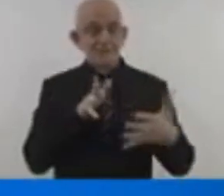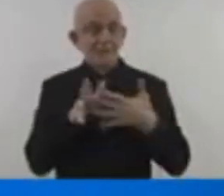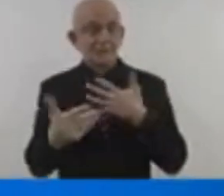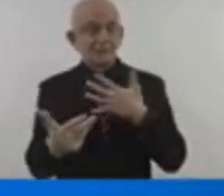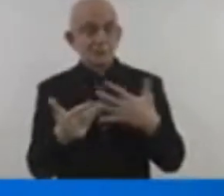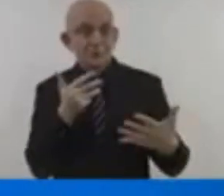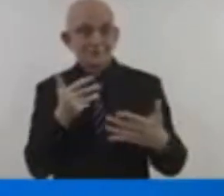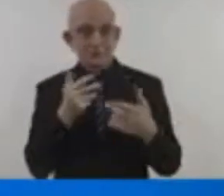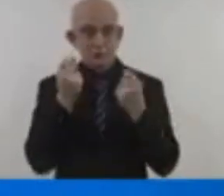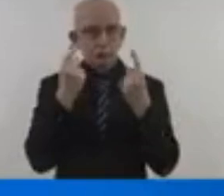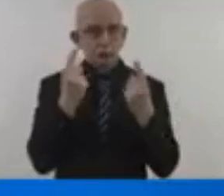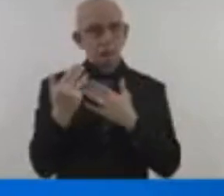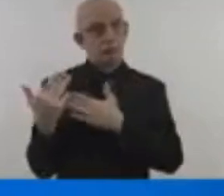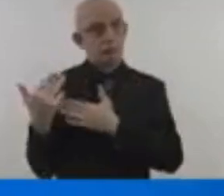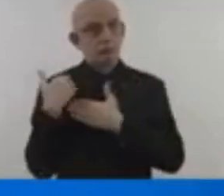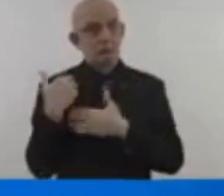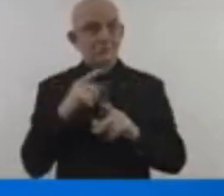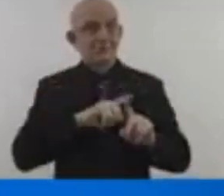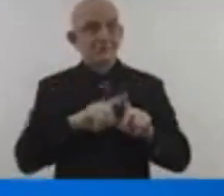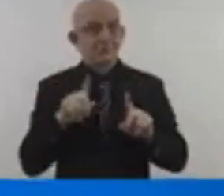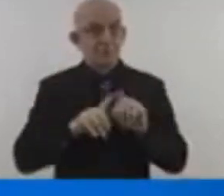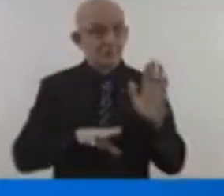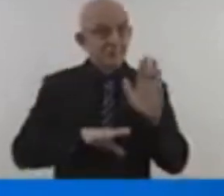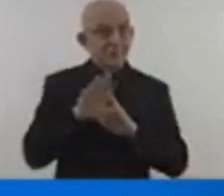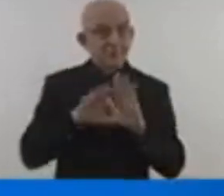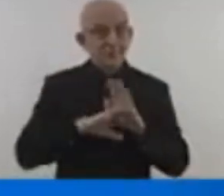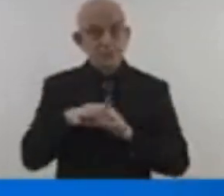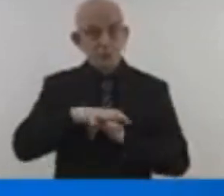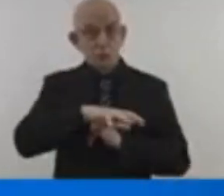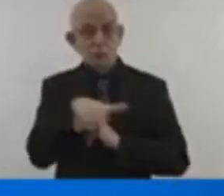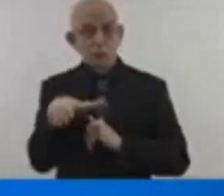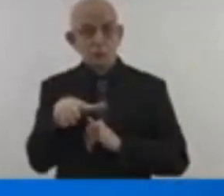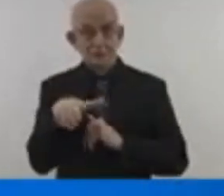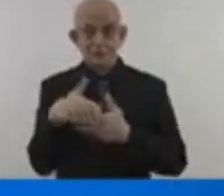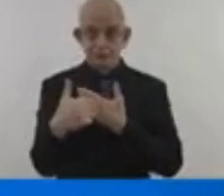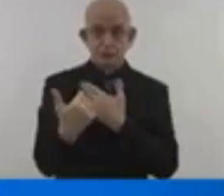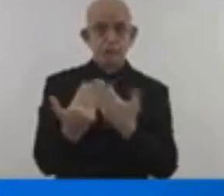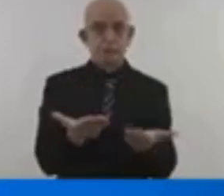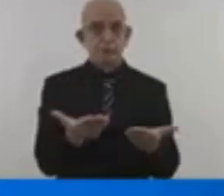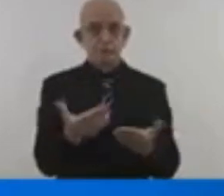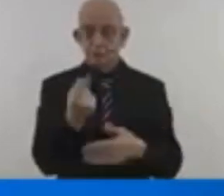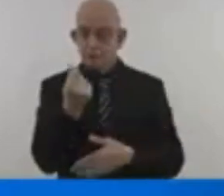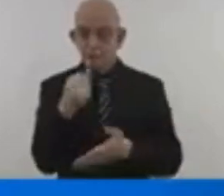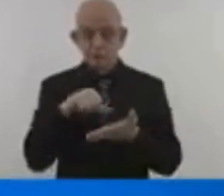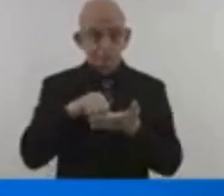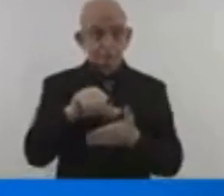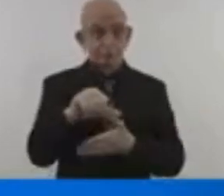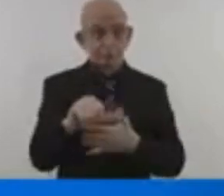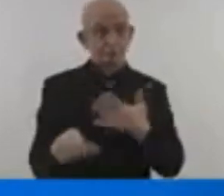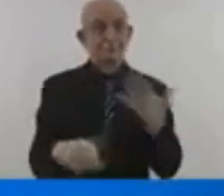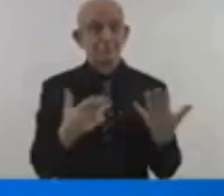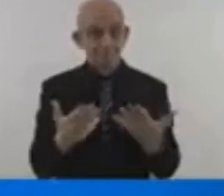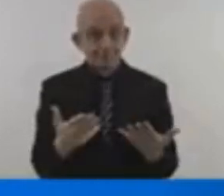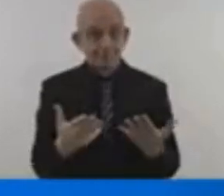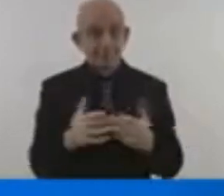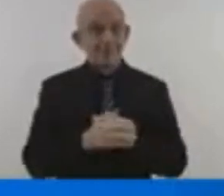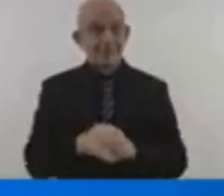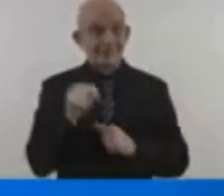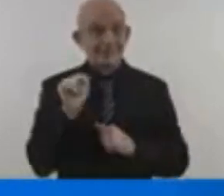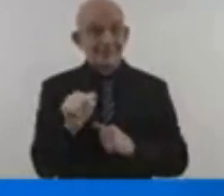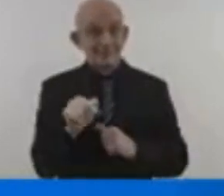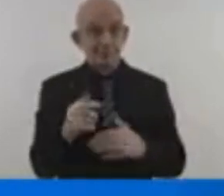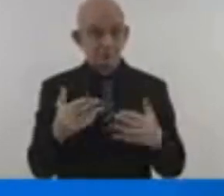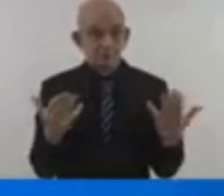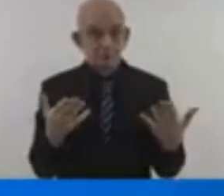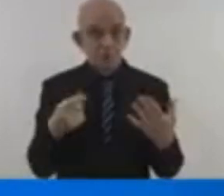capacity for bigger and bolder multilateral development banks. And I hope some good news will come. That